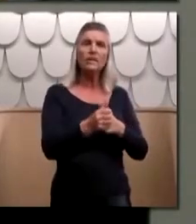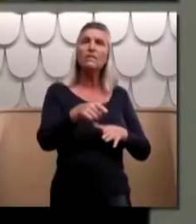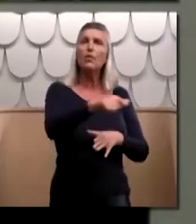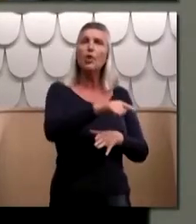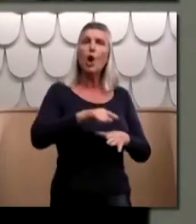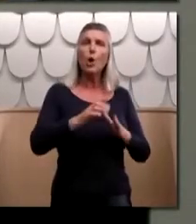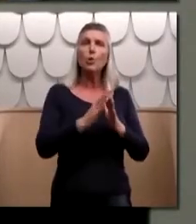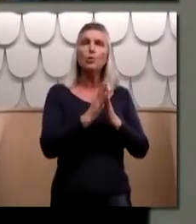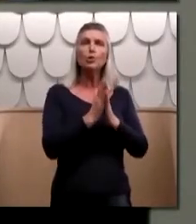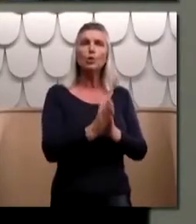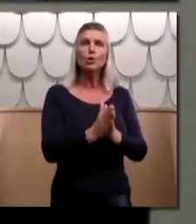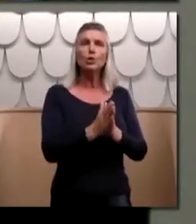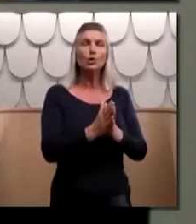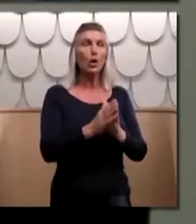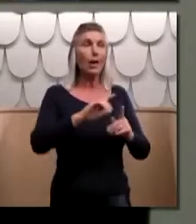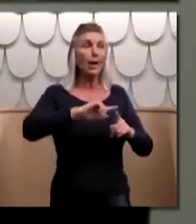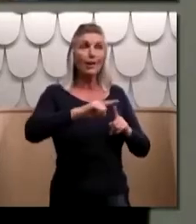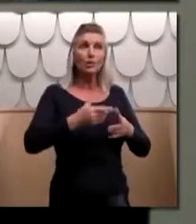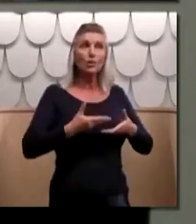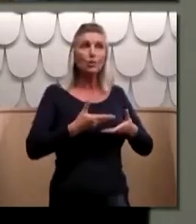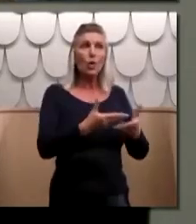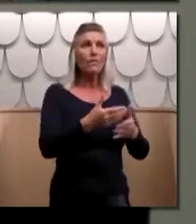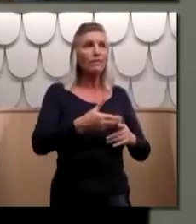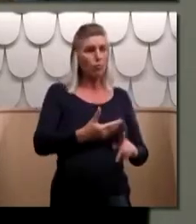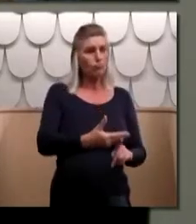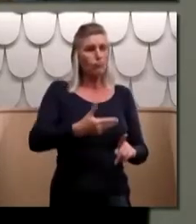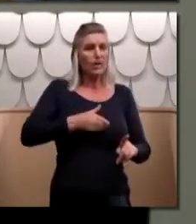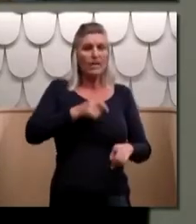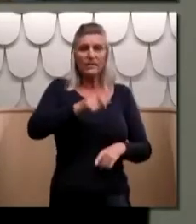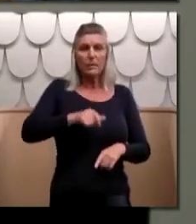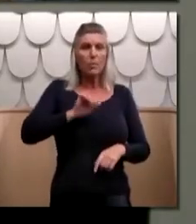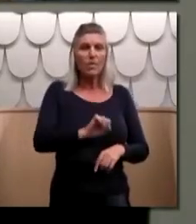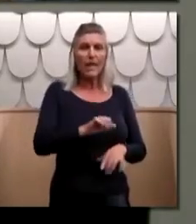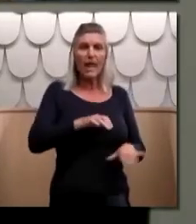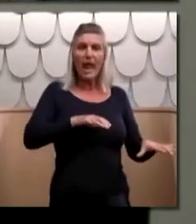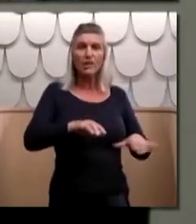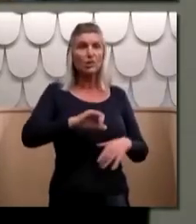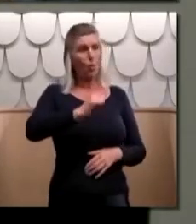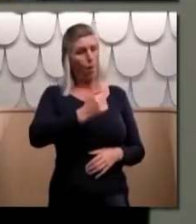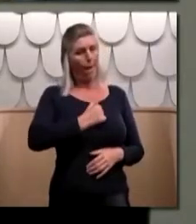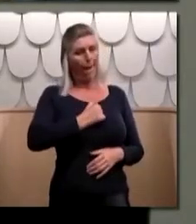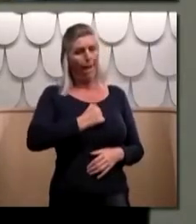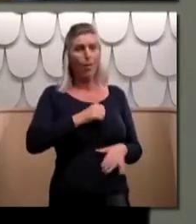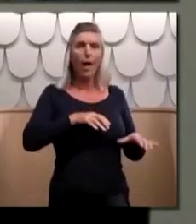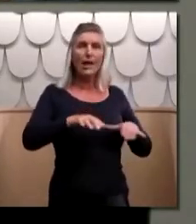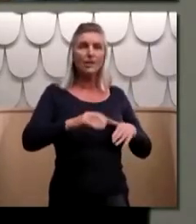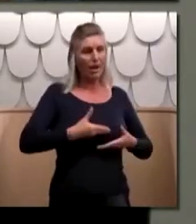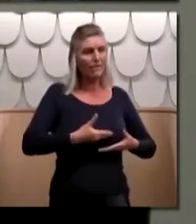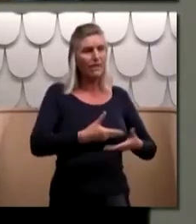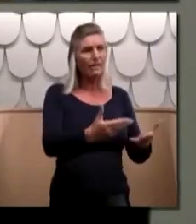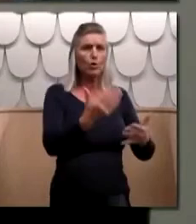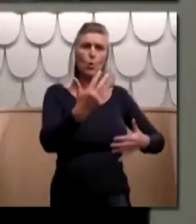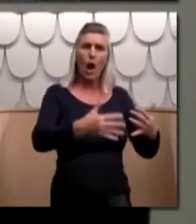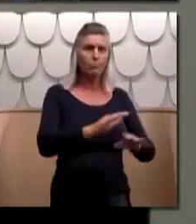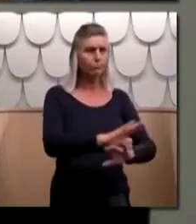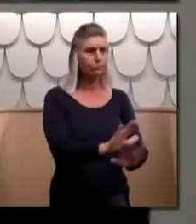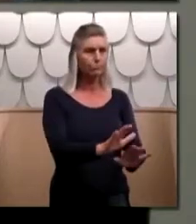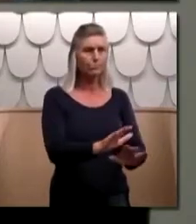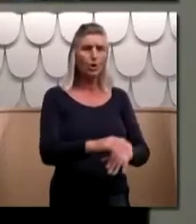We offer no excuses for their actions or for ours that have caused you harm.